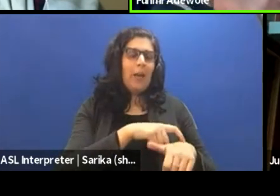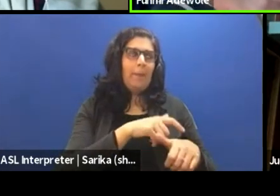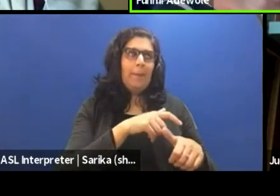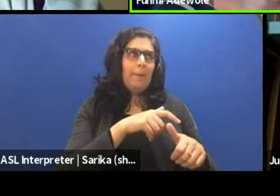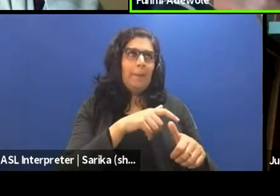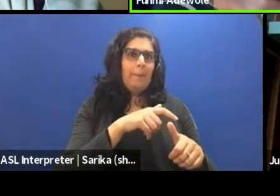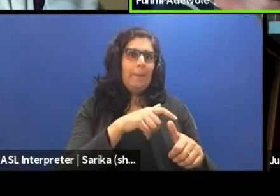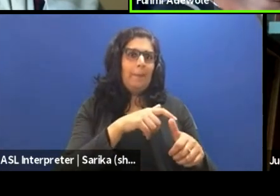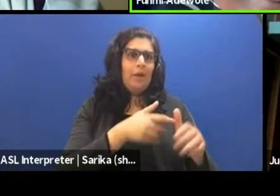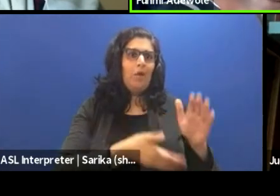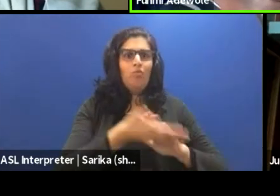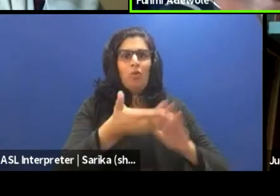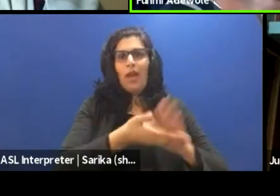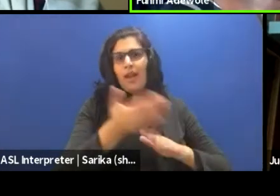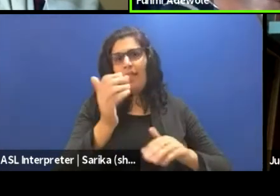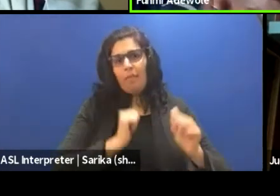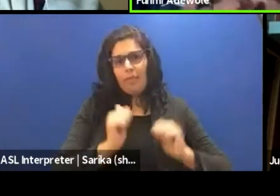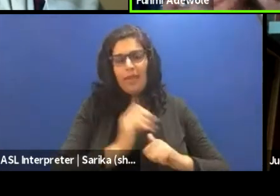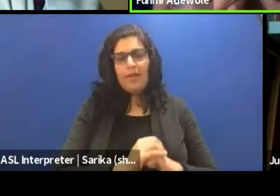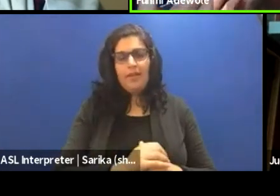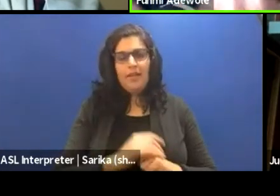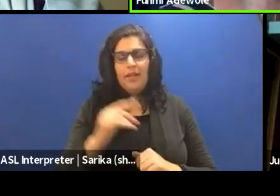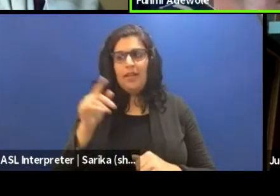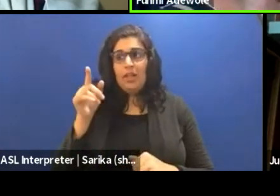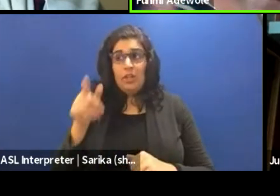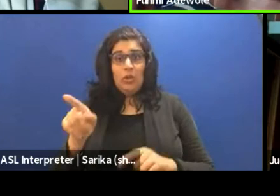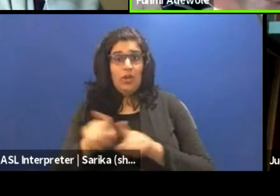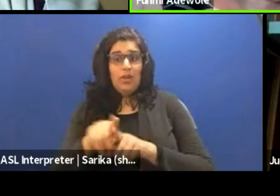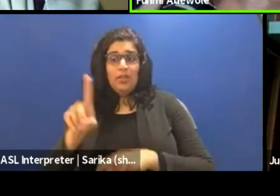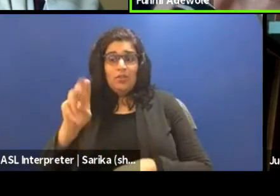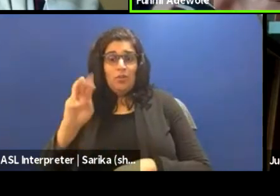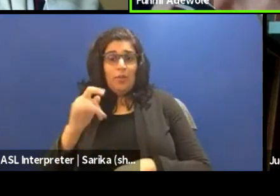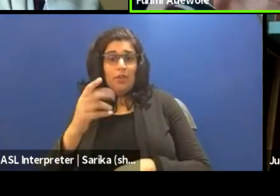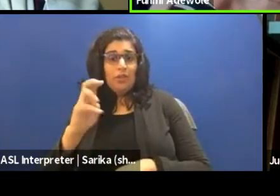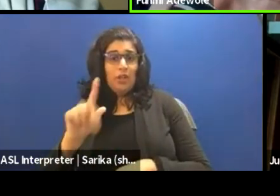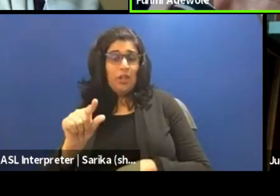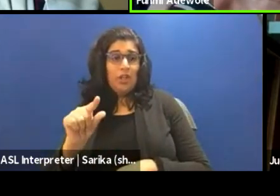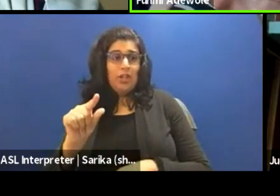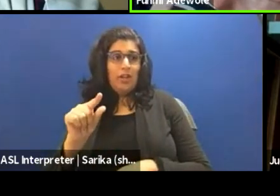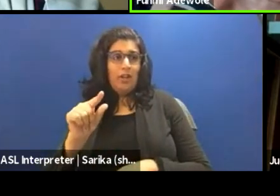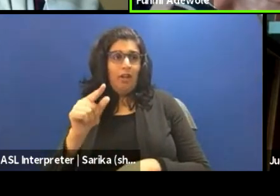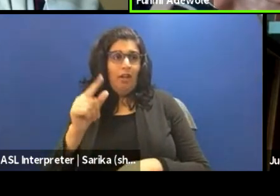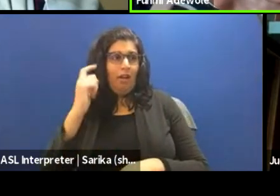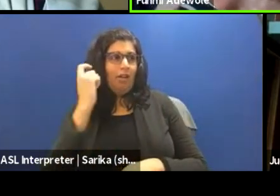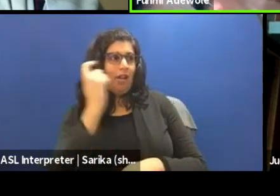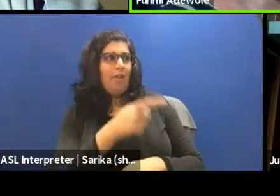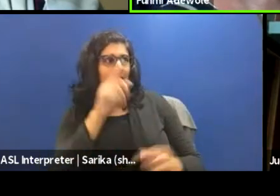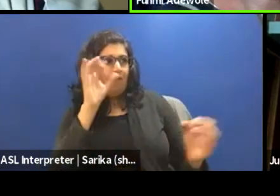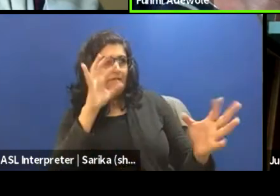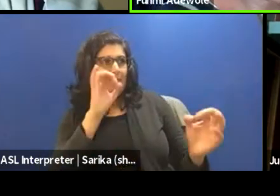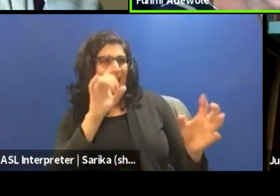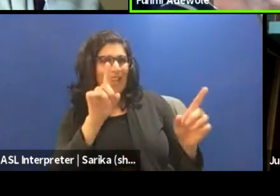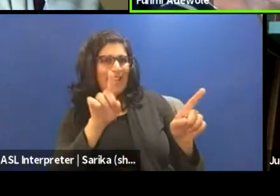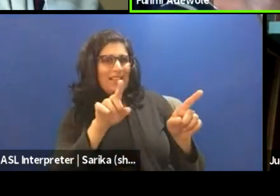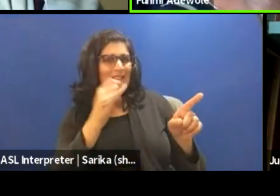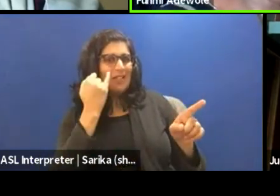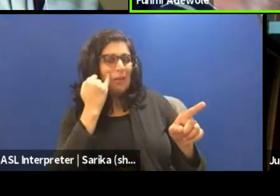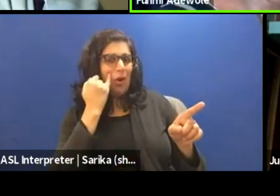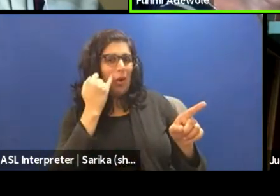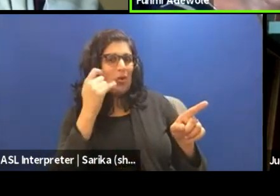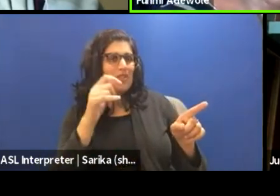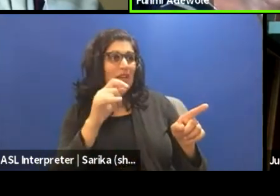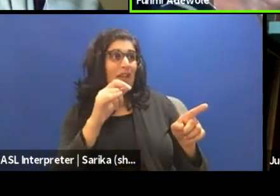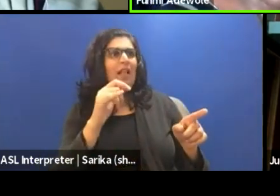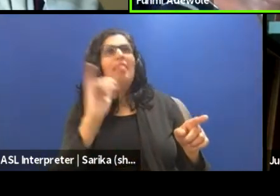run the play. And then you start giving them feedback as if it's a finished product, you can actually crush the